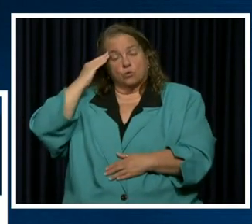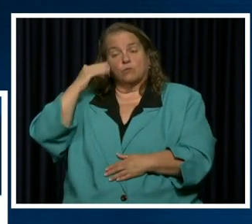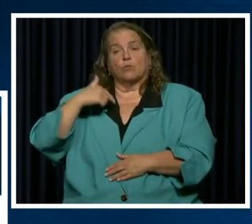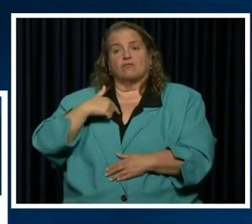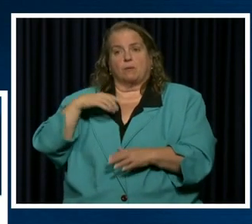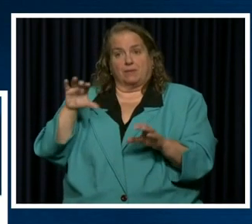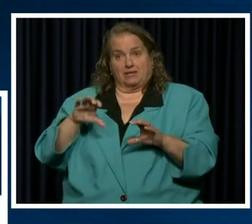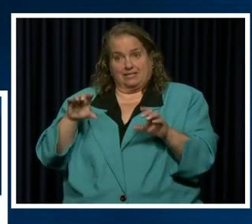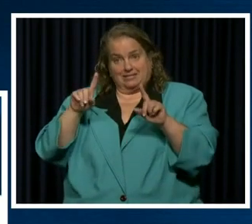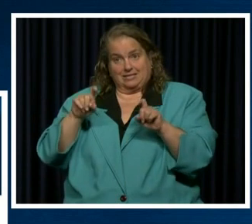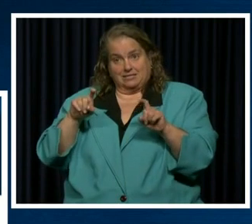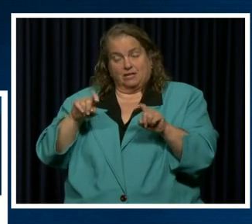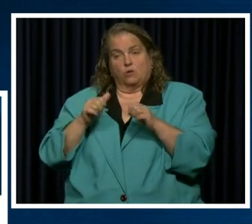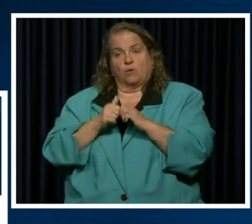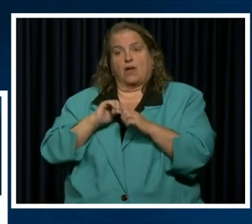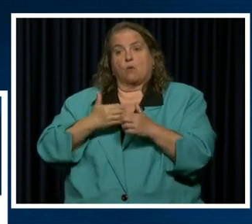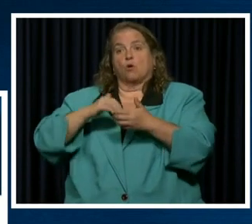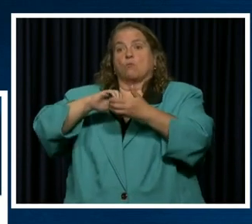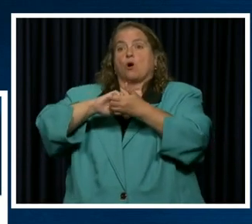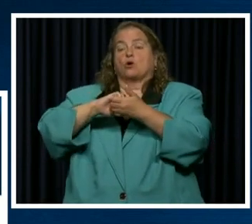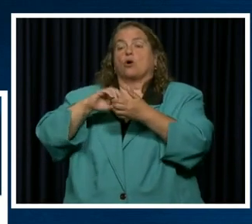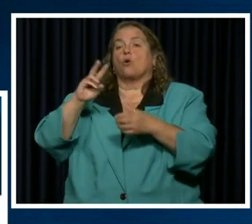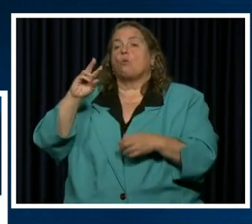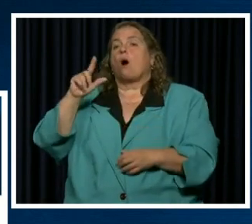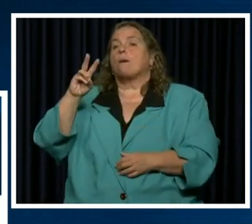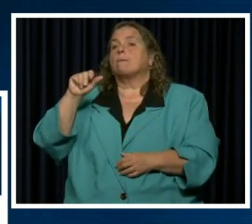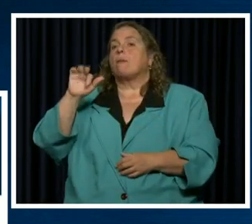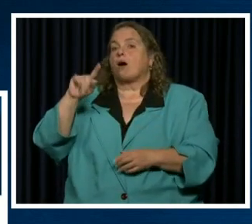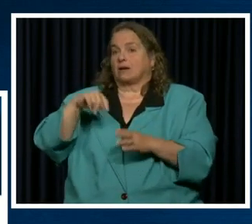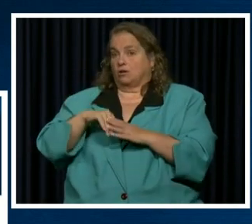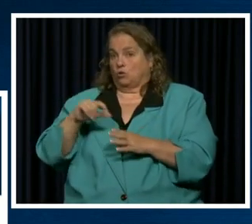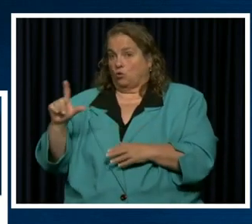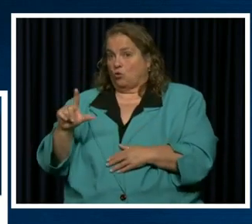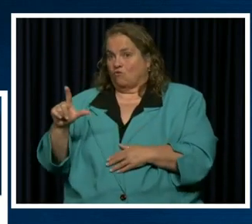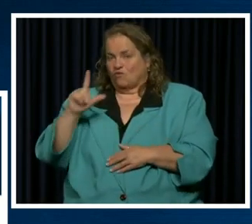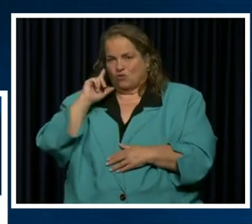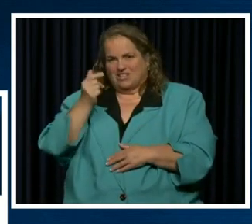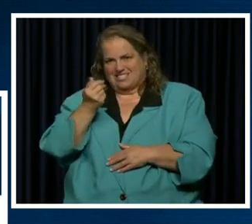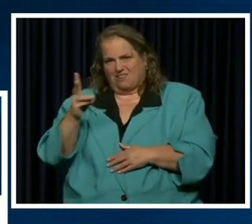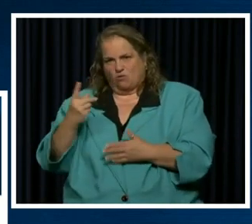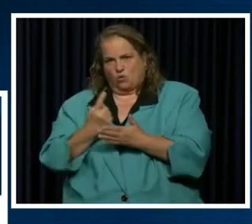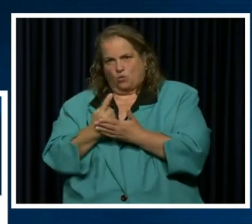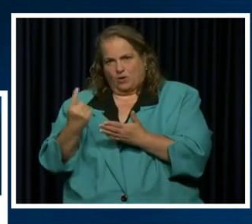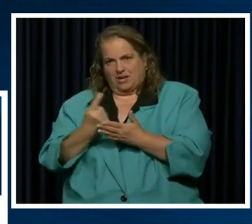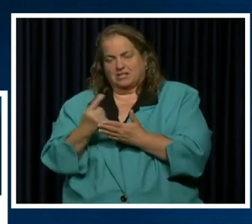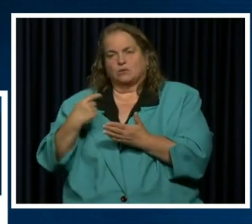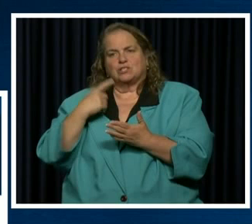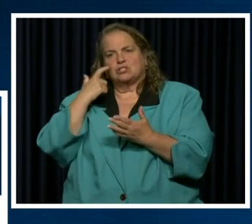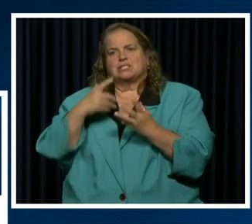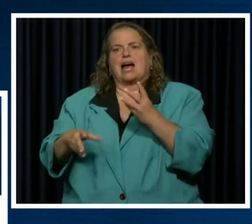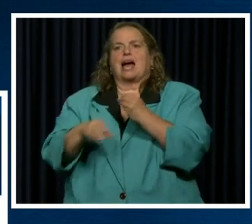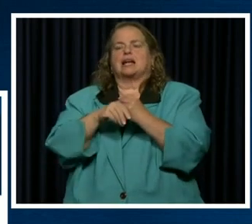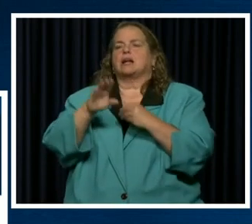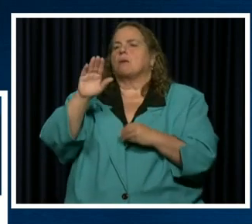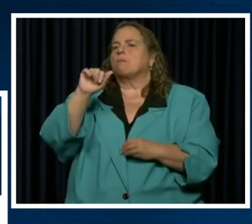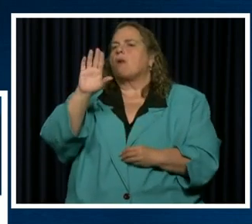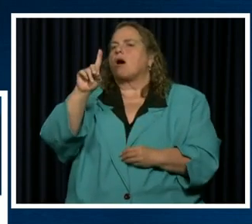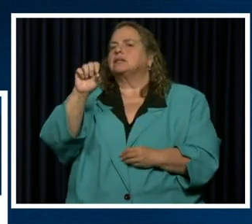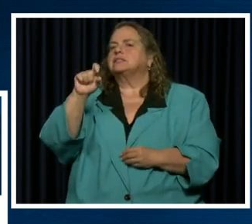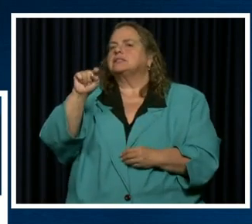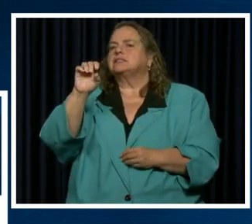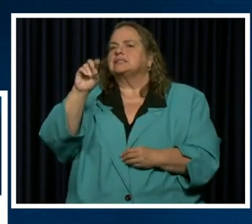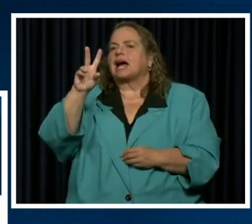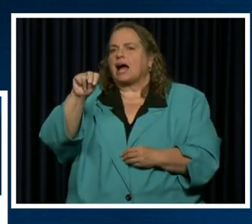testing with our partner with Walmart in Louisville for several weeks and that we just added the Bardstown location,